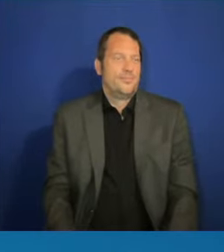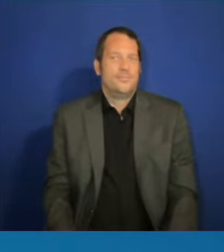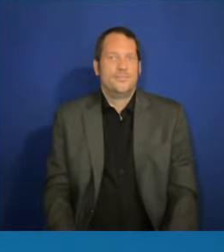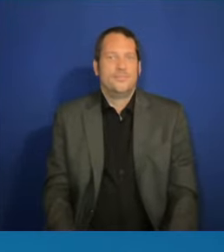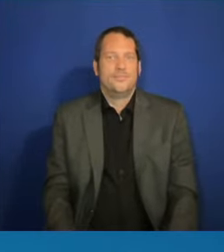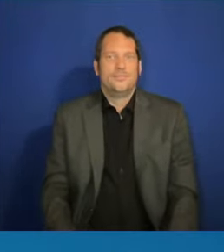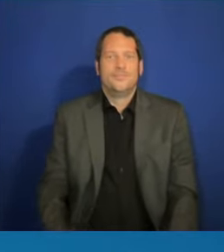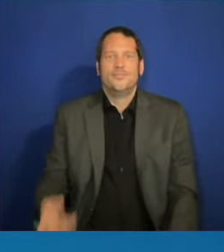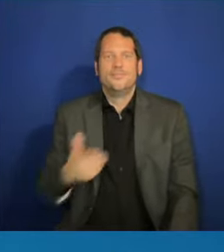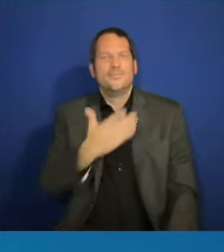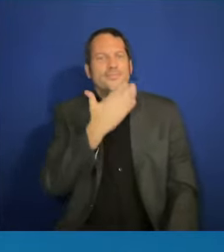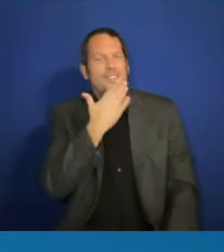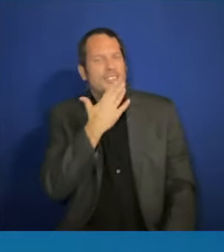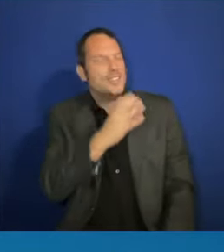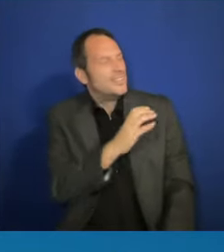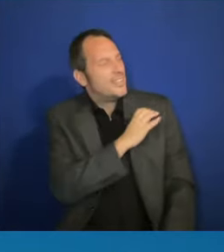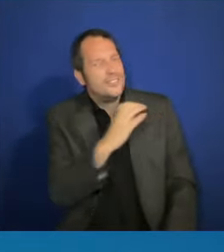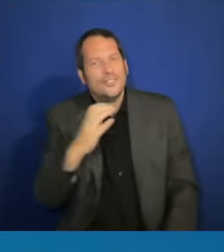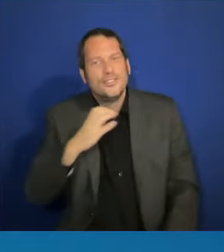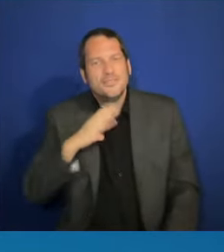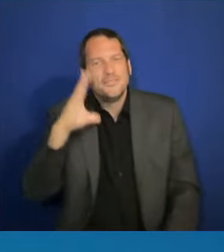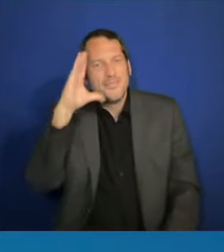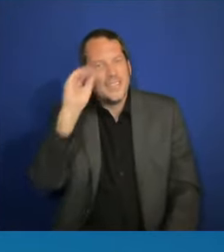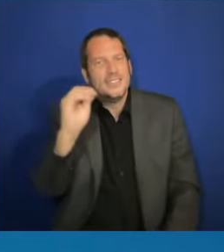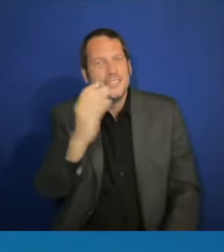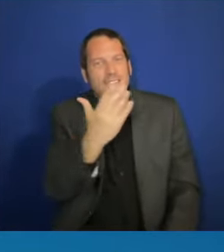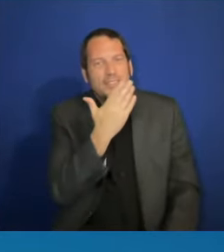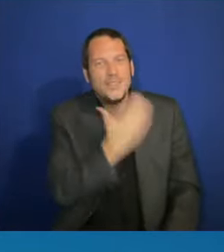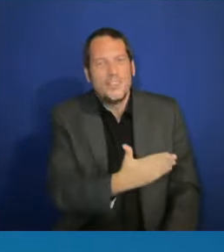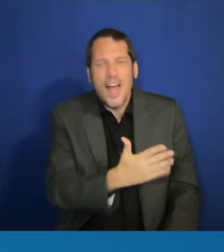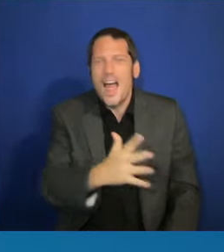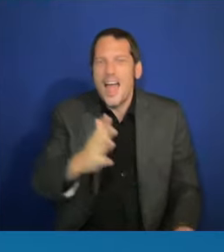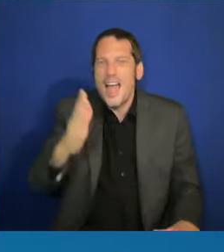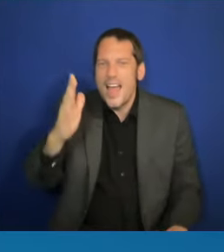And now, a real special treat.